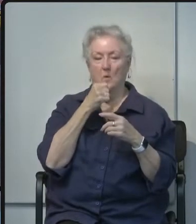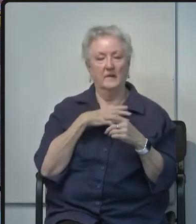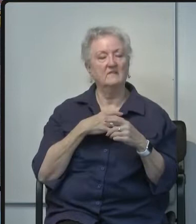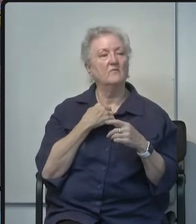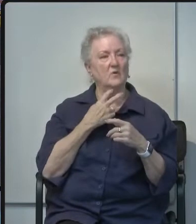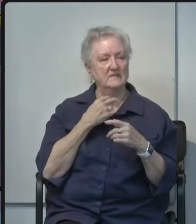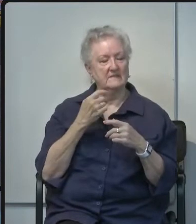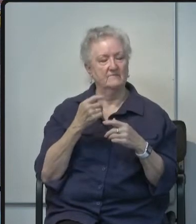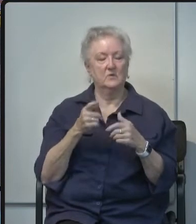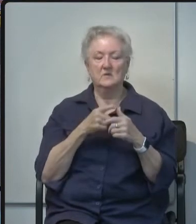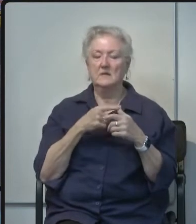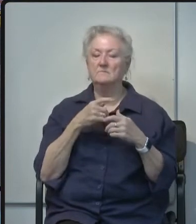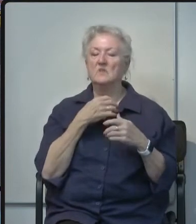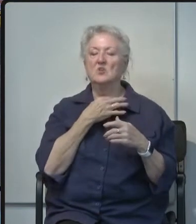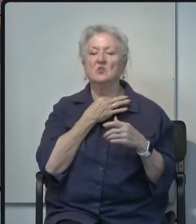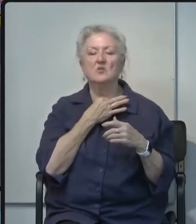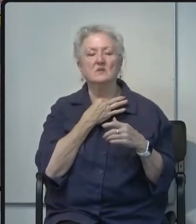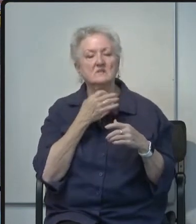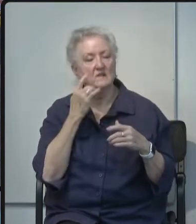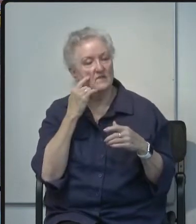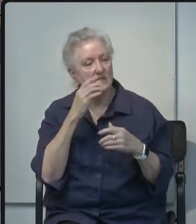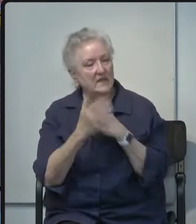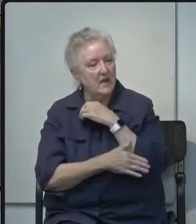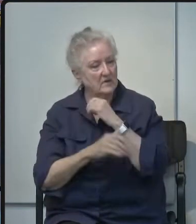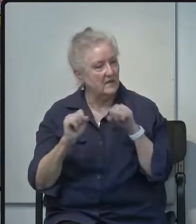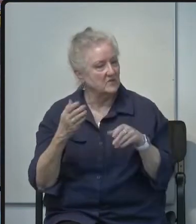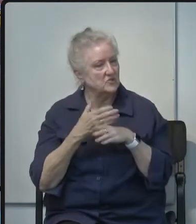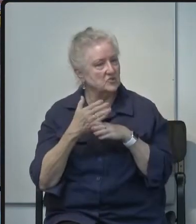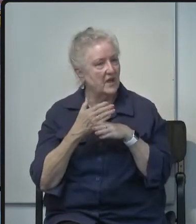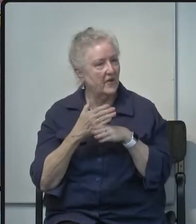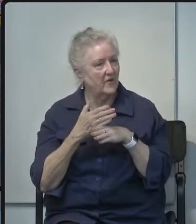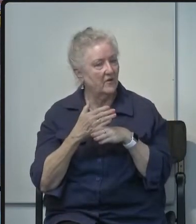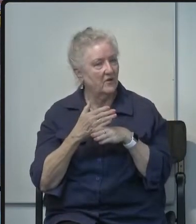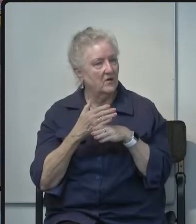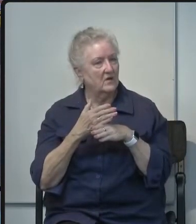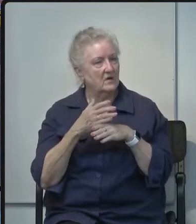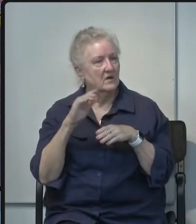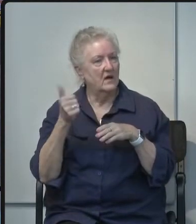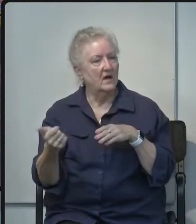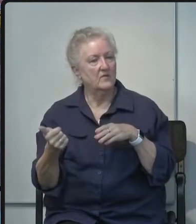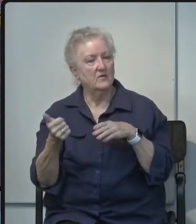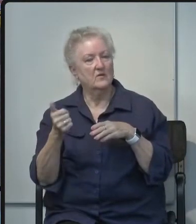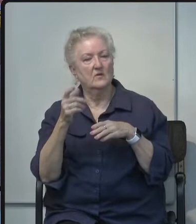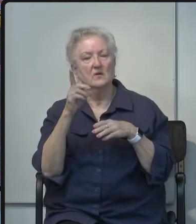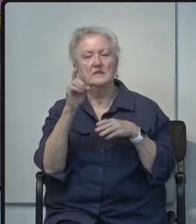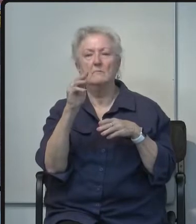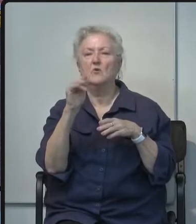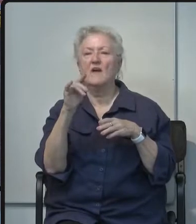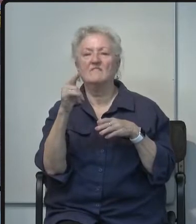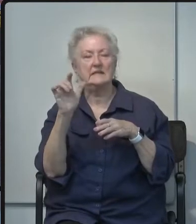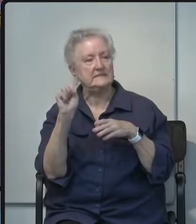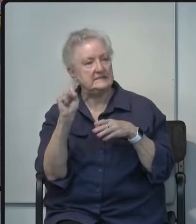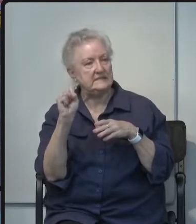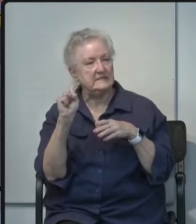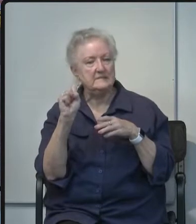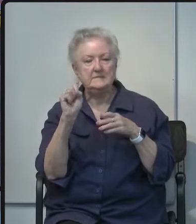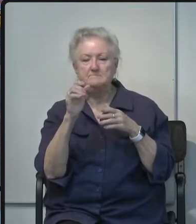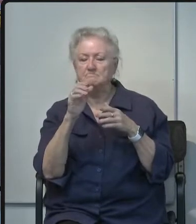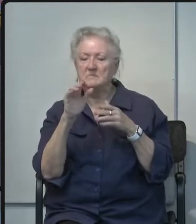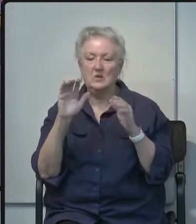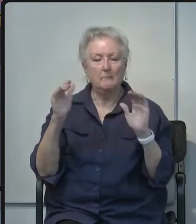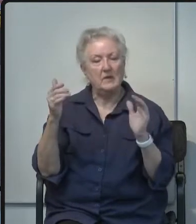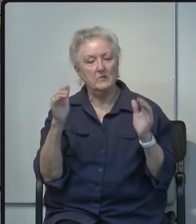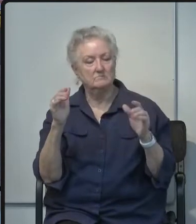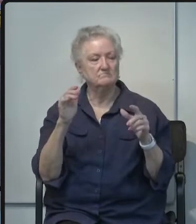curious whether the county will share any um other covet 19 demographics besides the age ranges of the patient